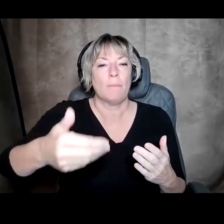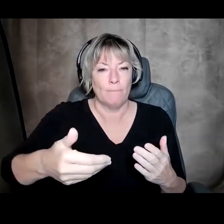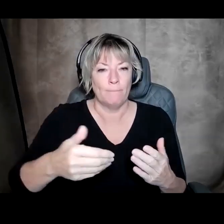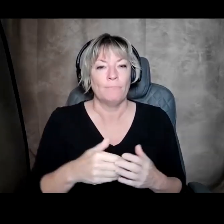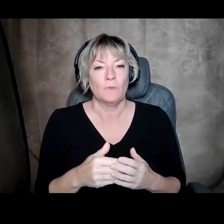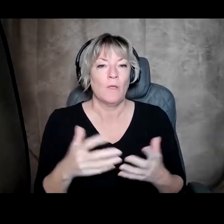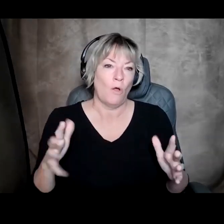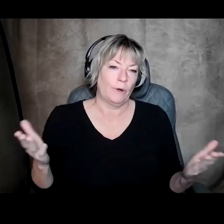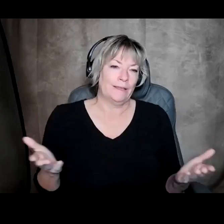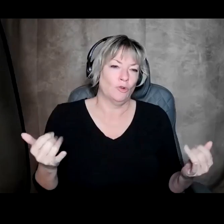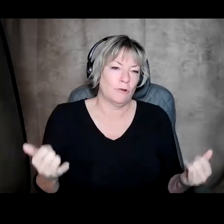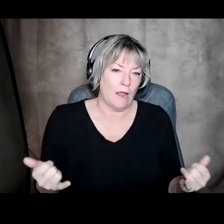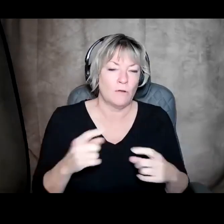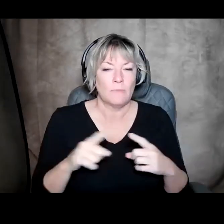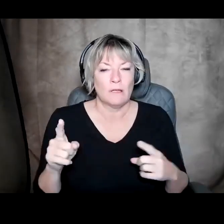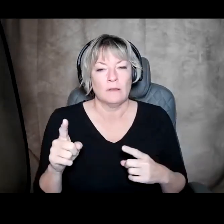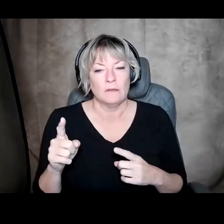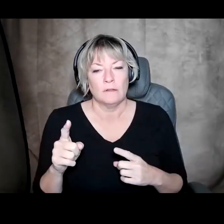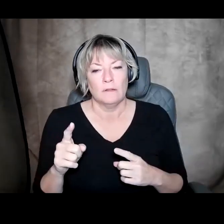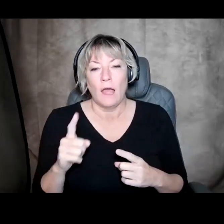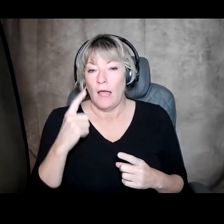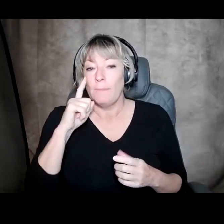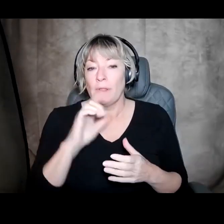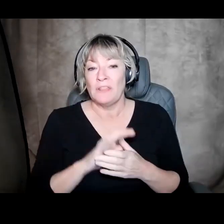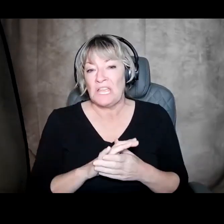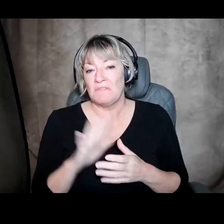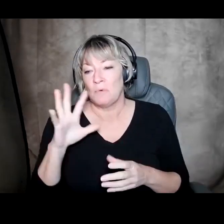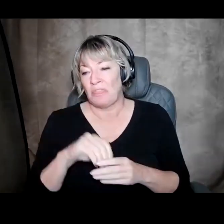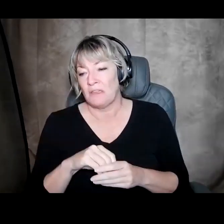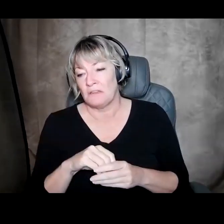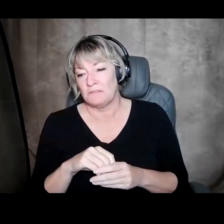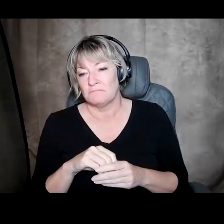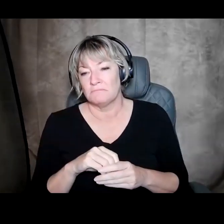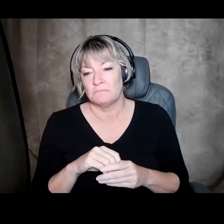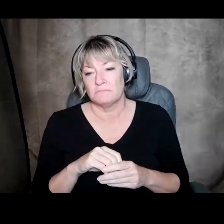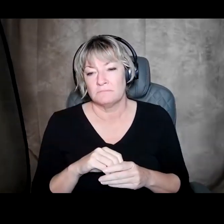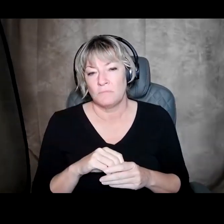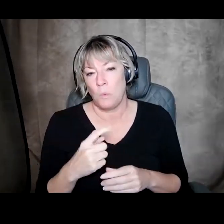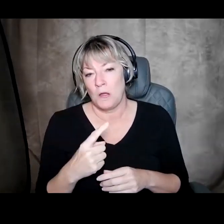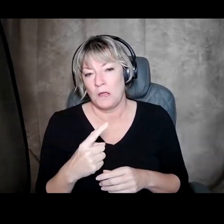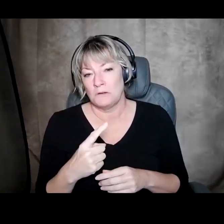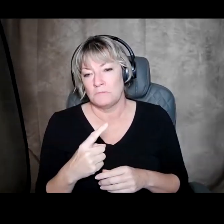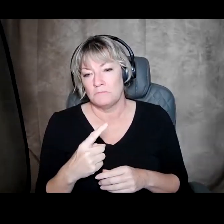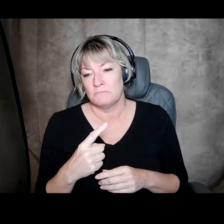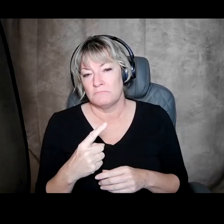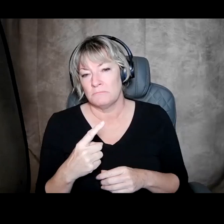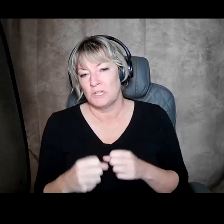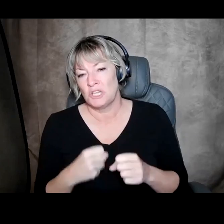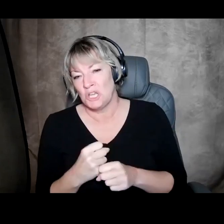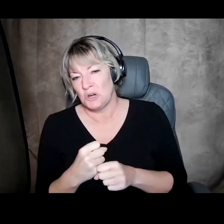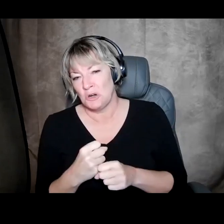extent, it's already here, but I believe that within a year or so,